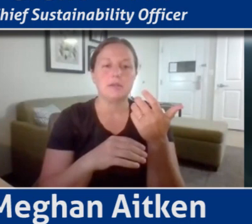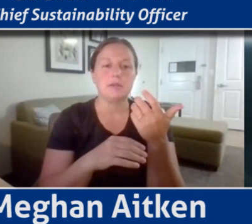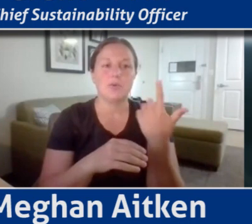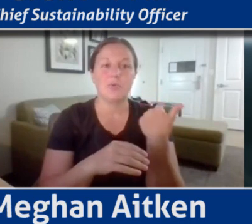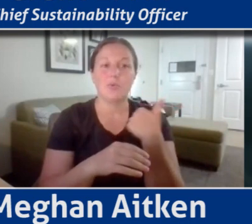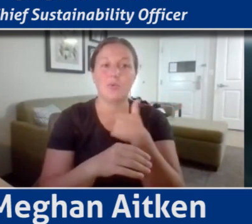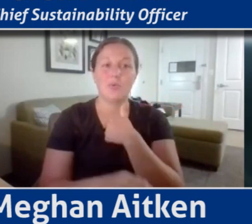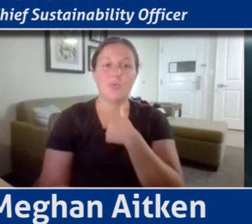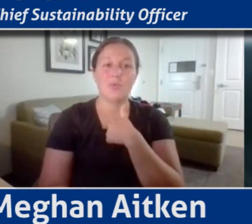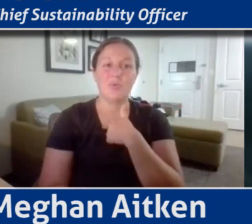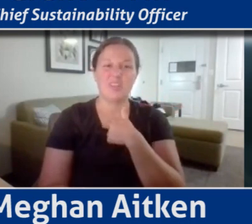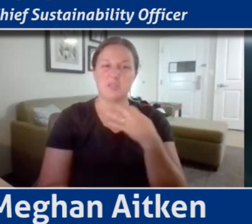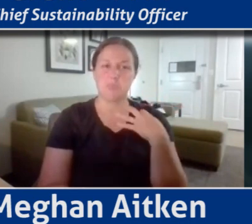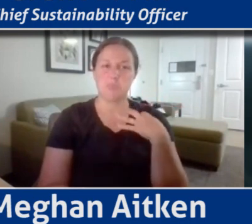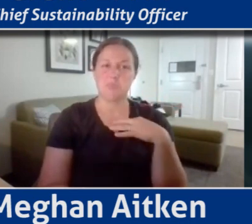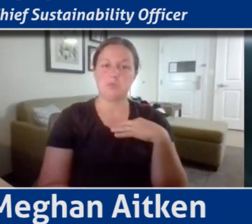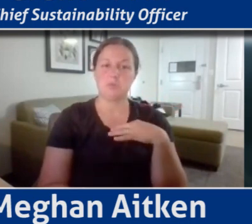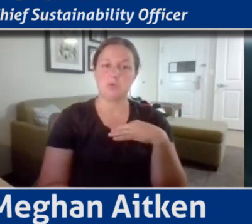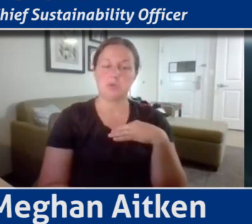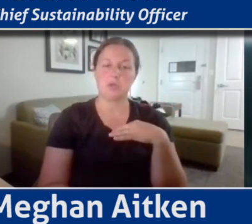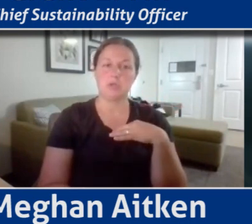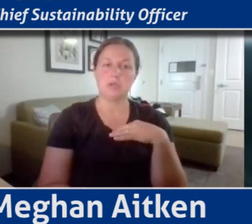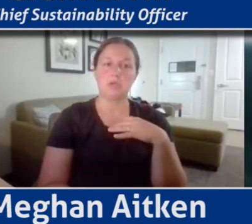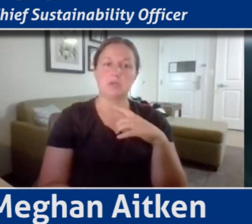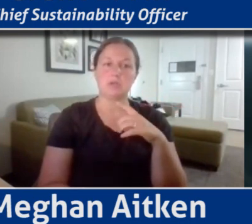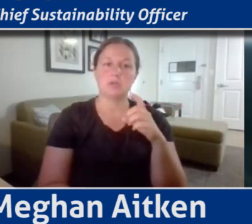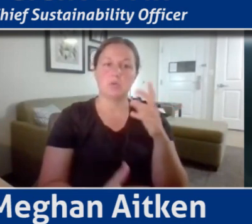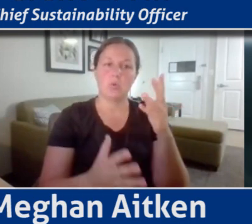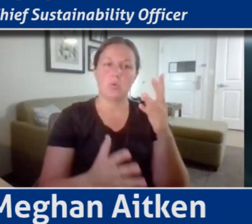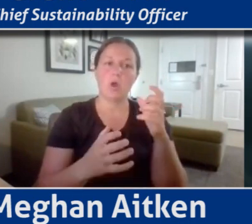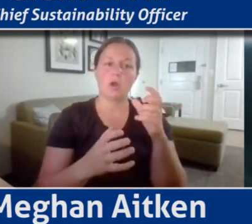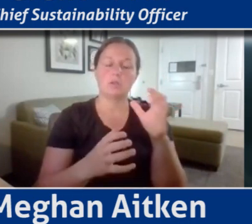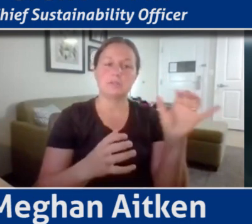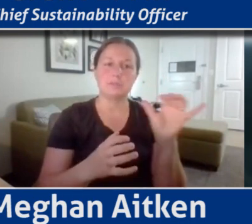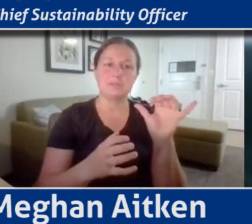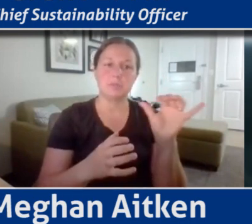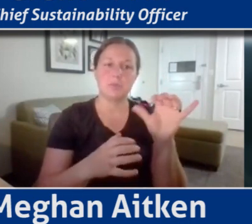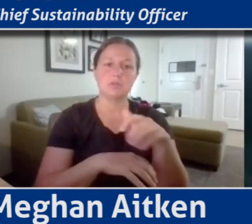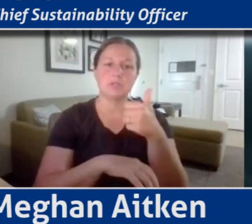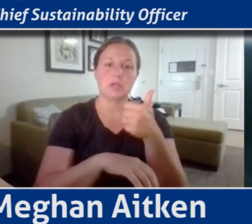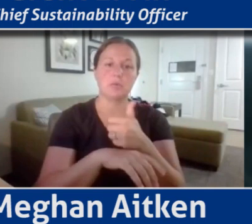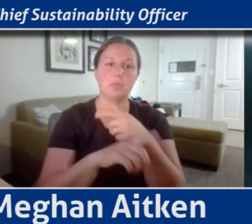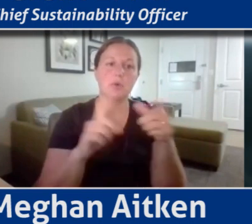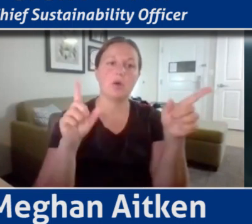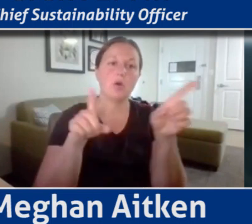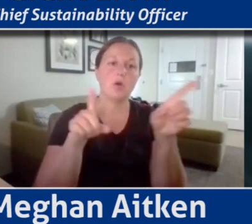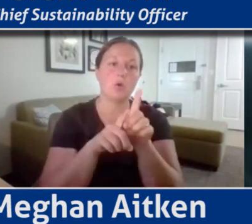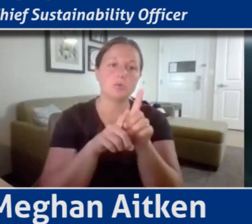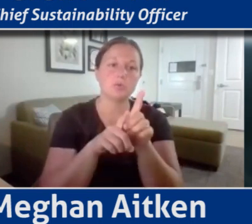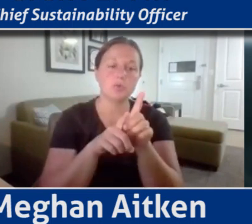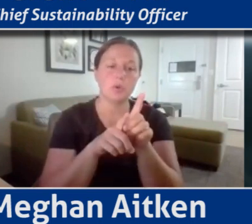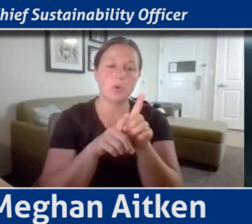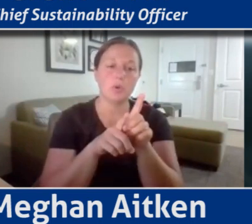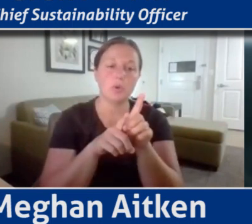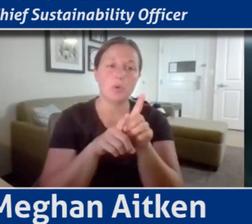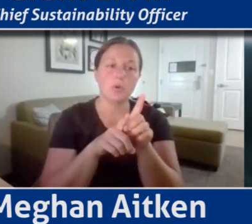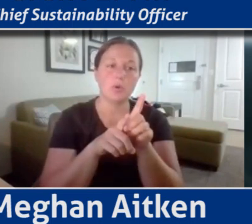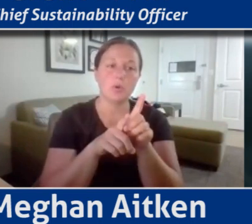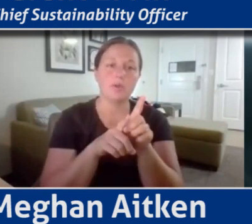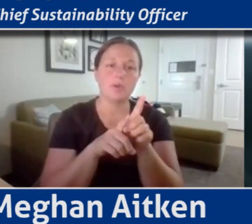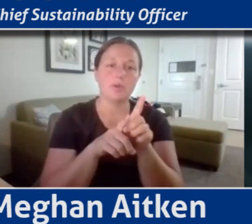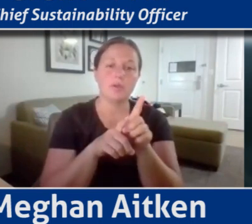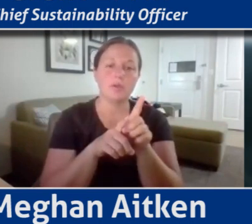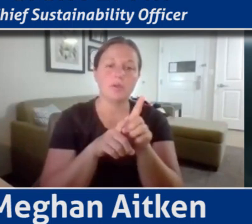have to Pittsburgh-size our models, but also our goals and our targets that relate to the regular residents in the